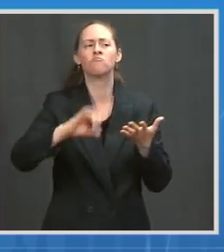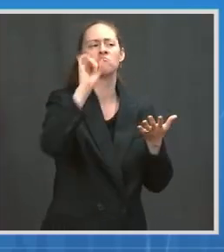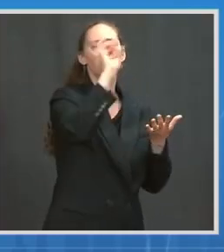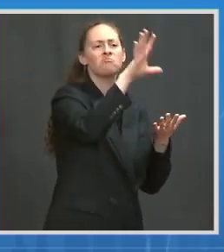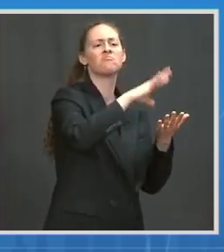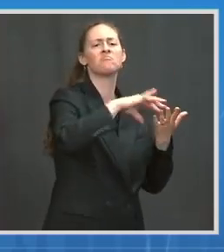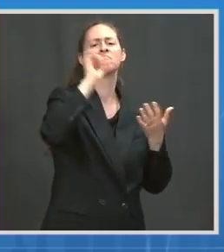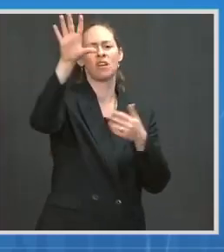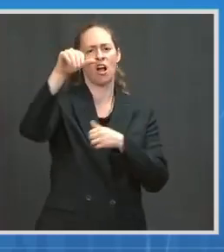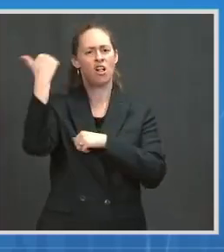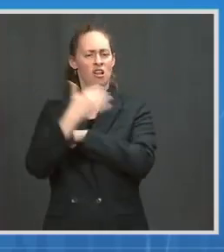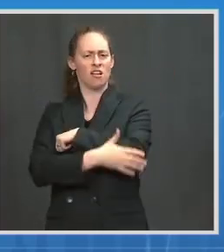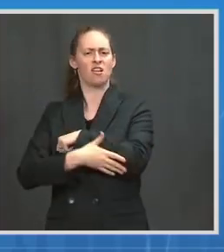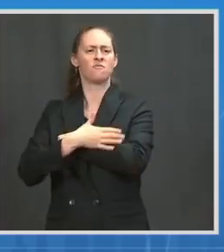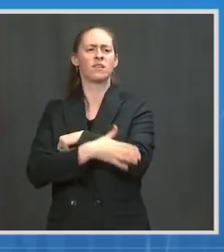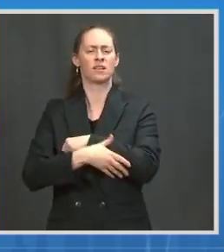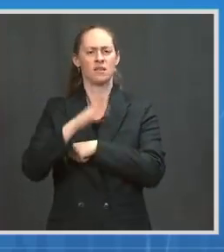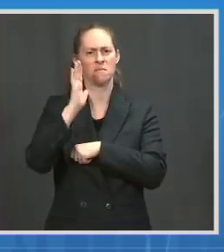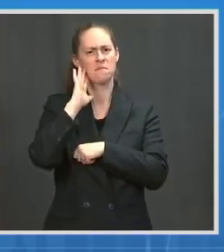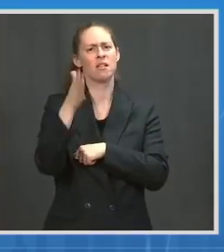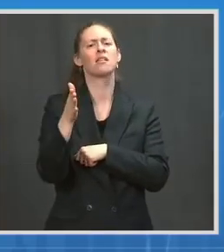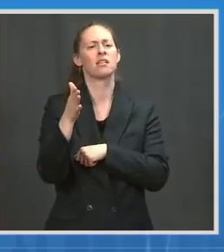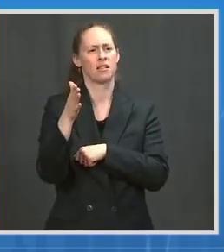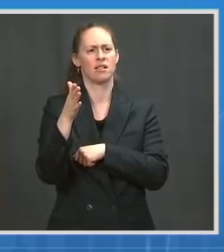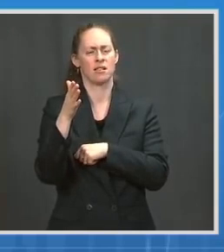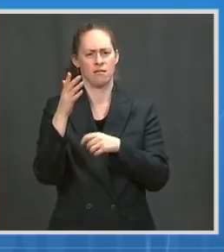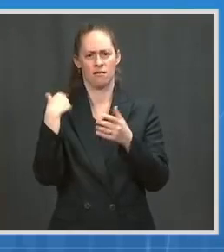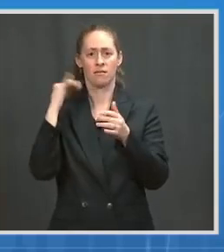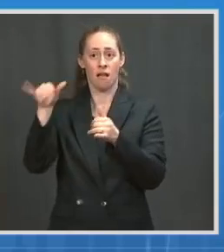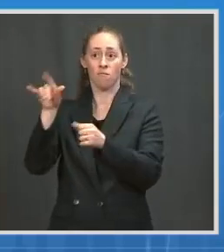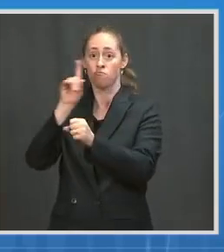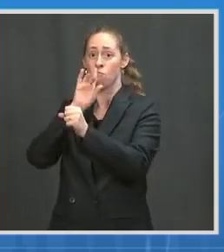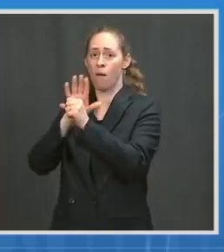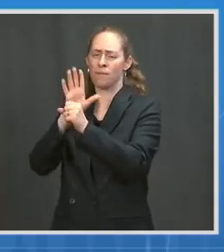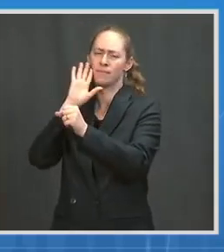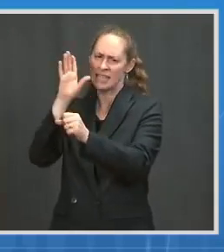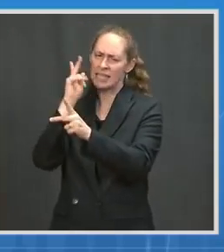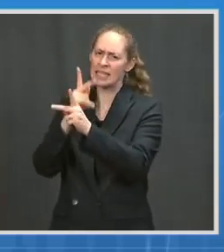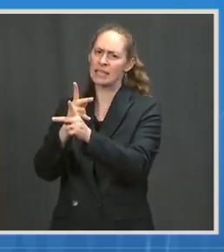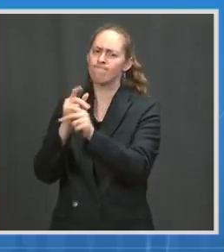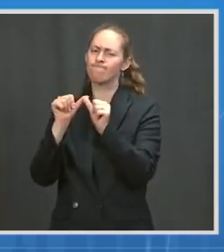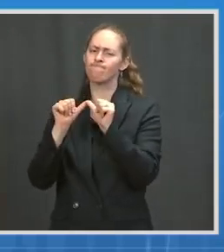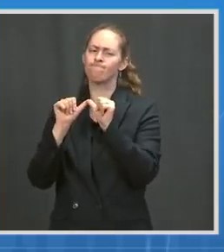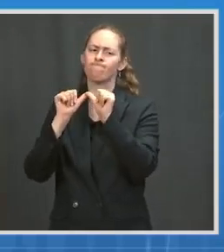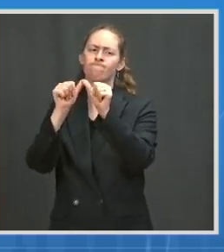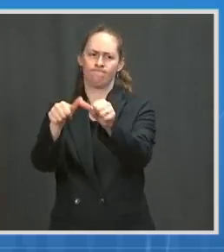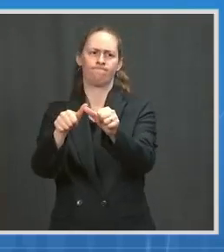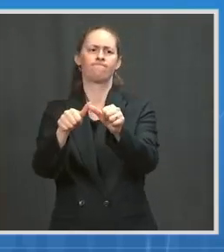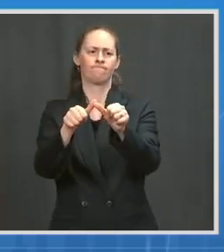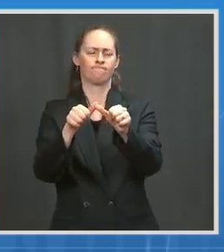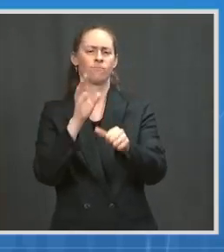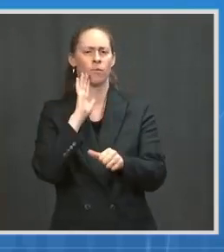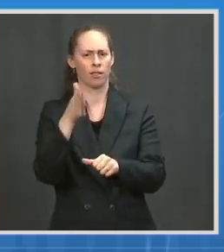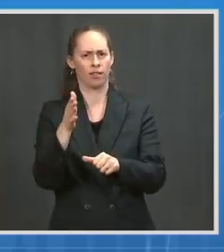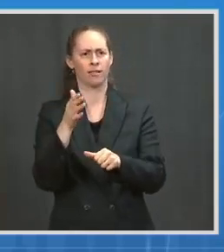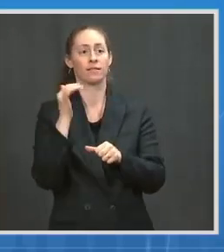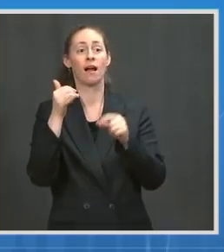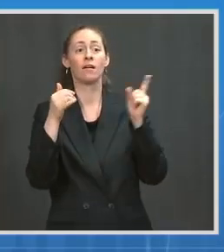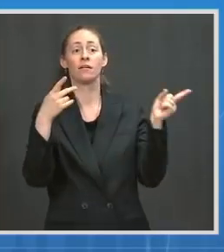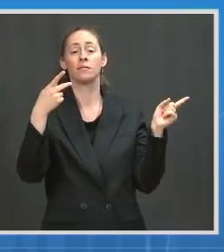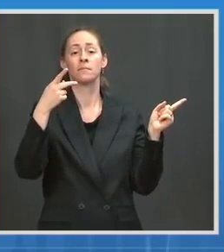So that's very important as part of our commitment. Now, Pfizer, as a practical matter, has relationships with other countries